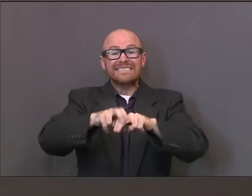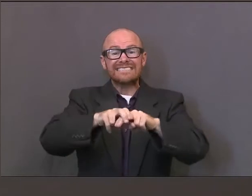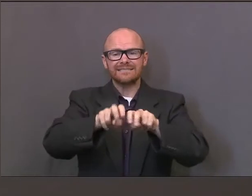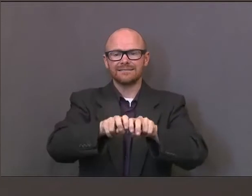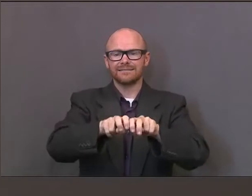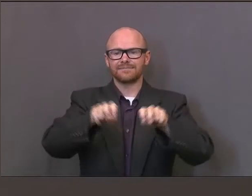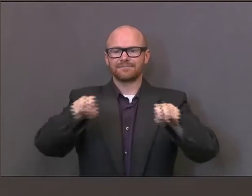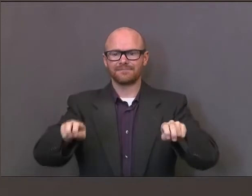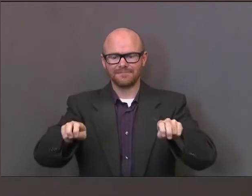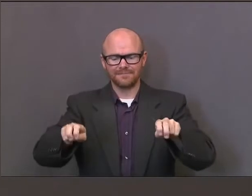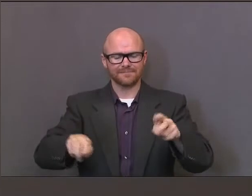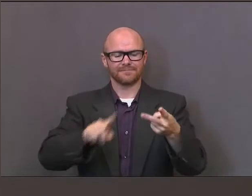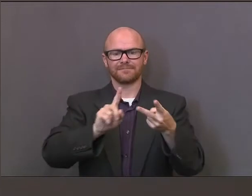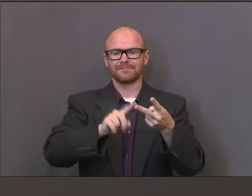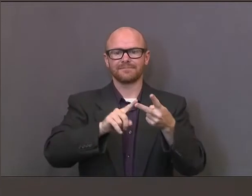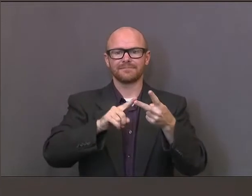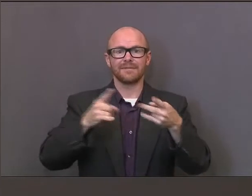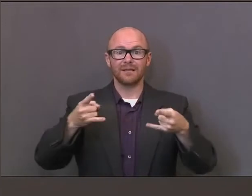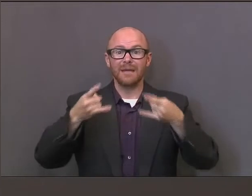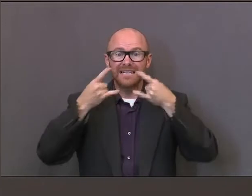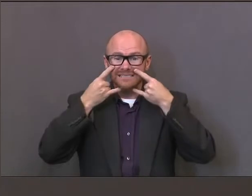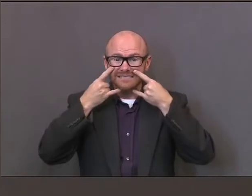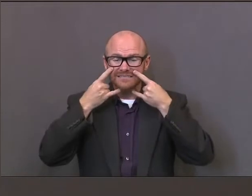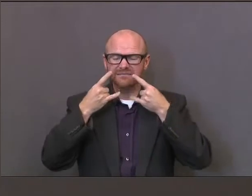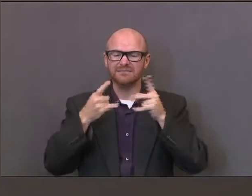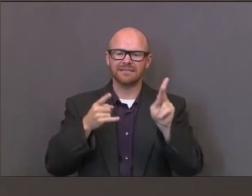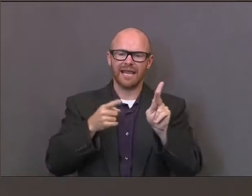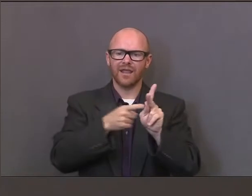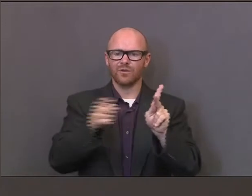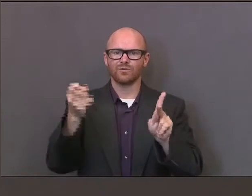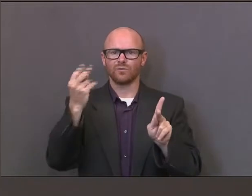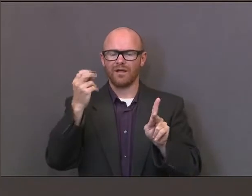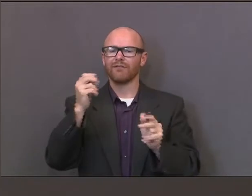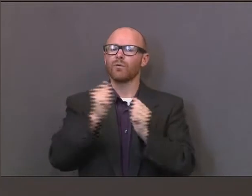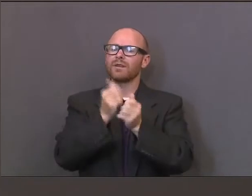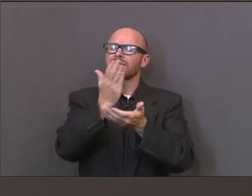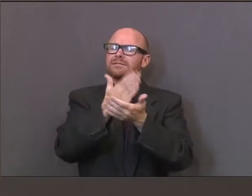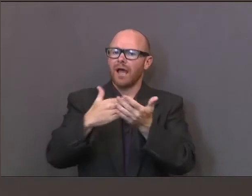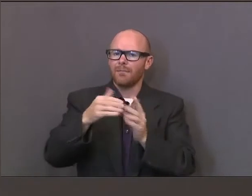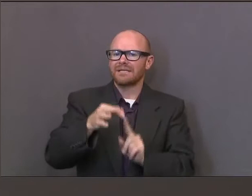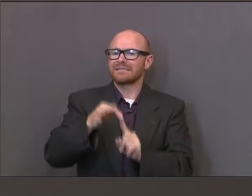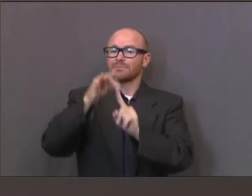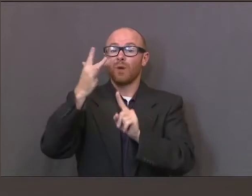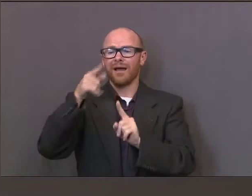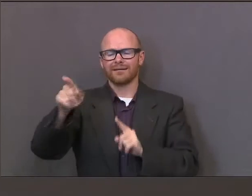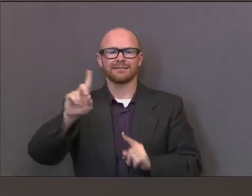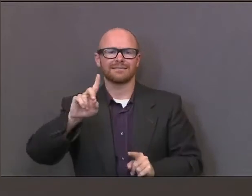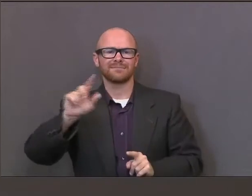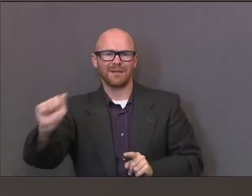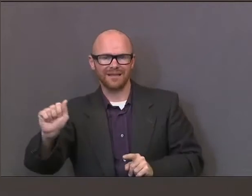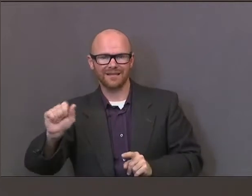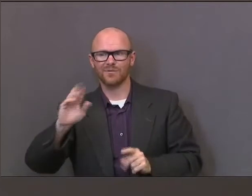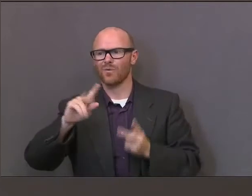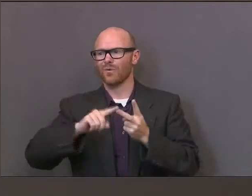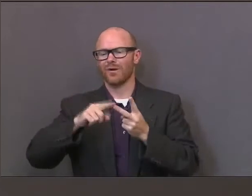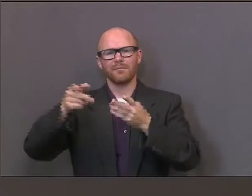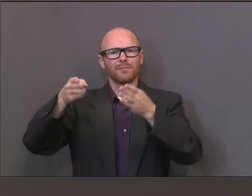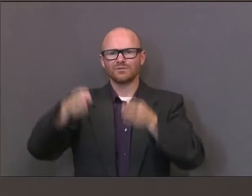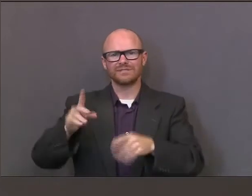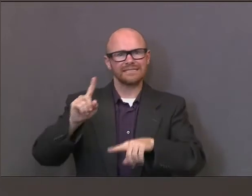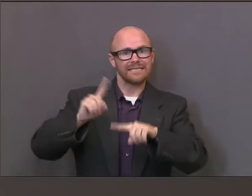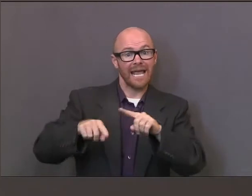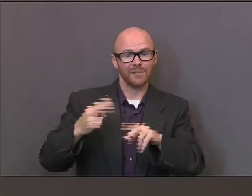of mask wearing in K through 12, with some exceptions for those who may have a disability or some need to not wear a mask.